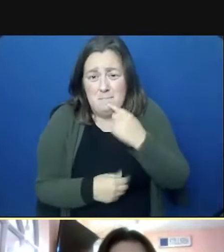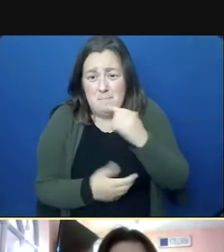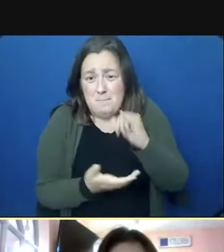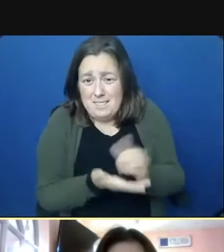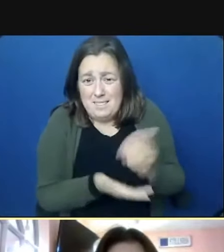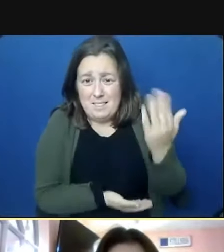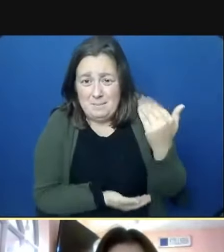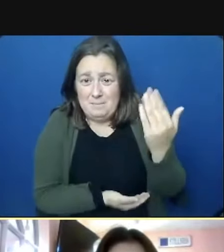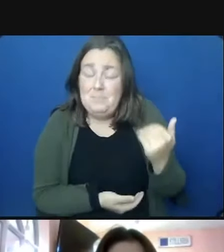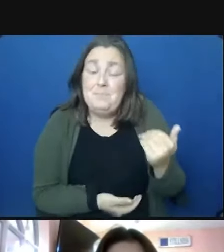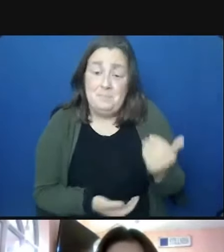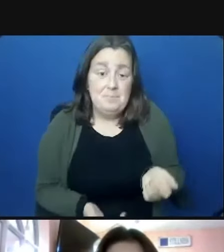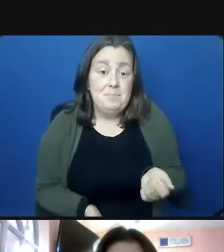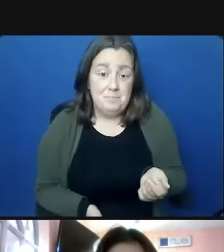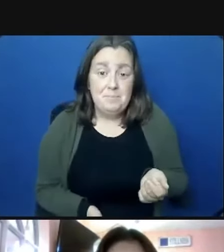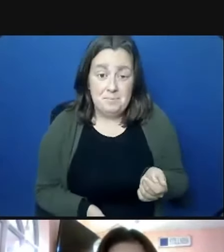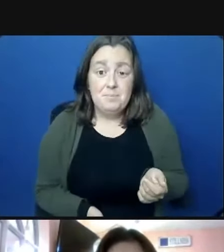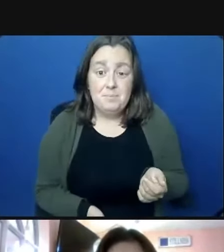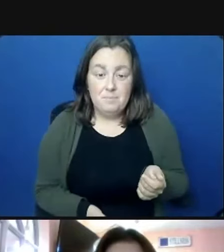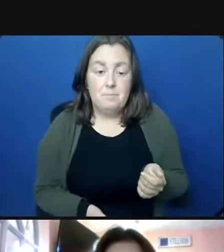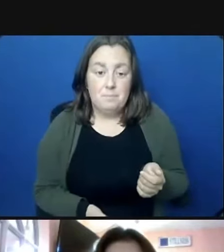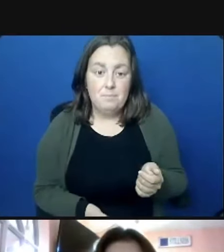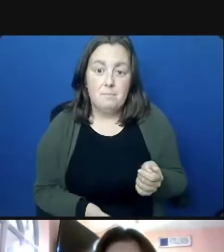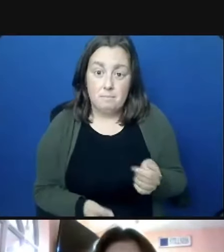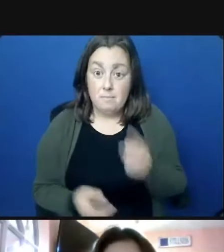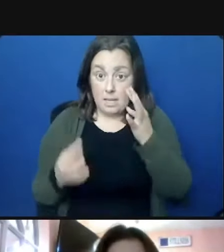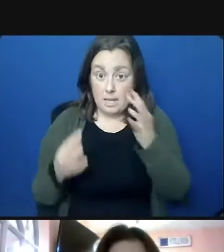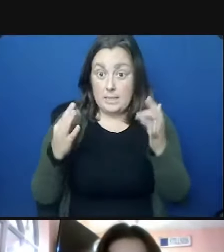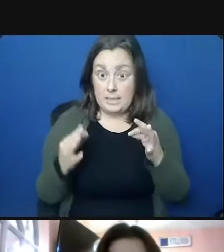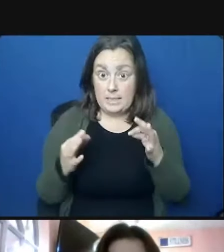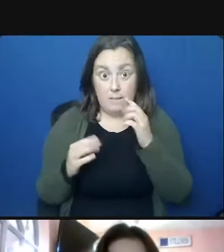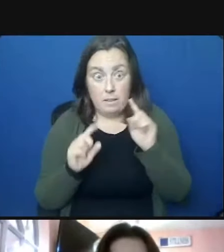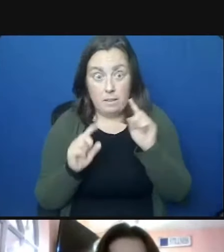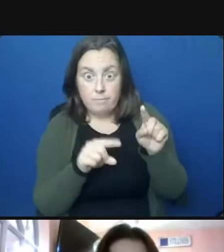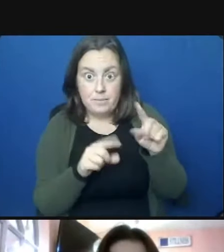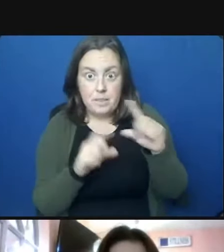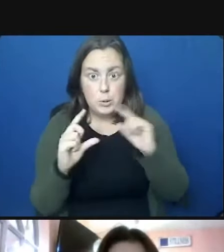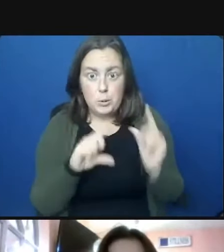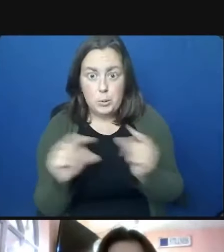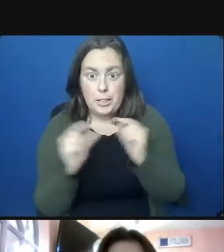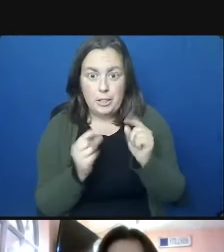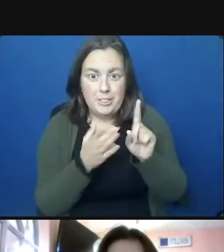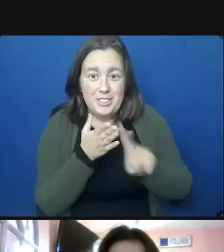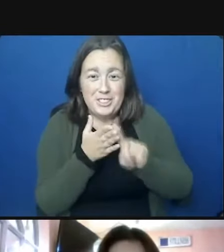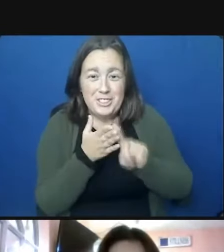it'll be fun. Yeah, definitely check out the Twitter pictures because it's definitely going to be interesting.